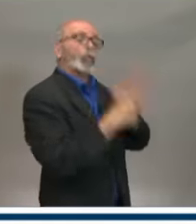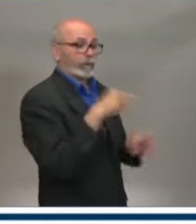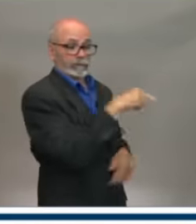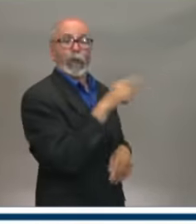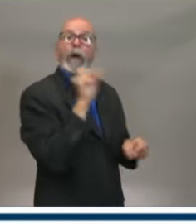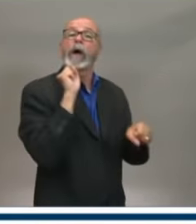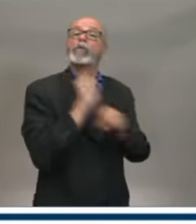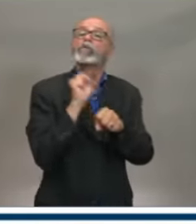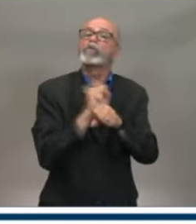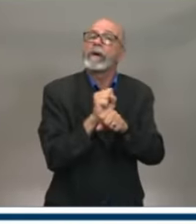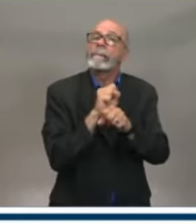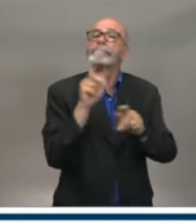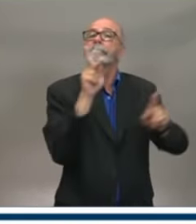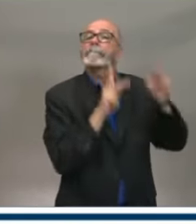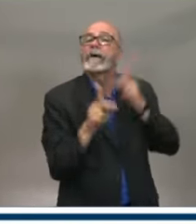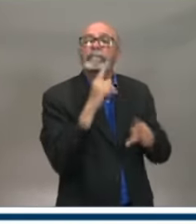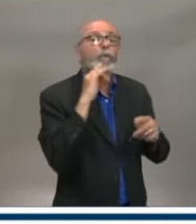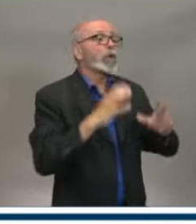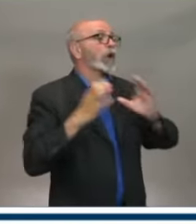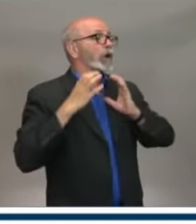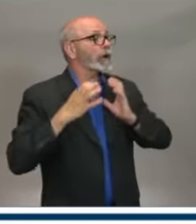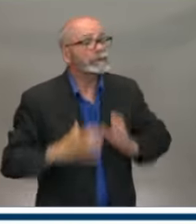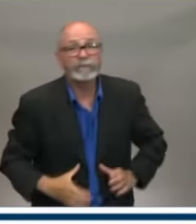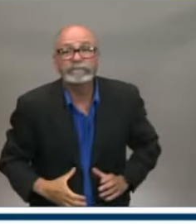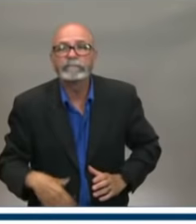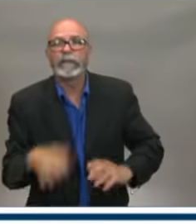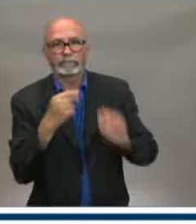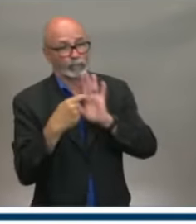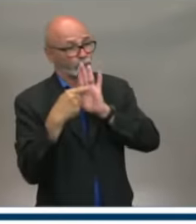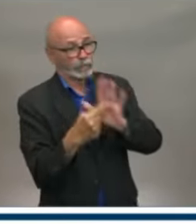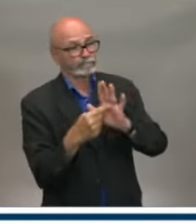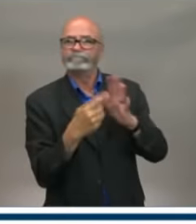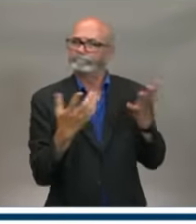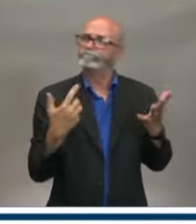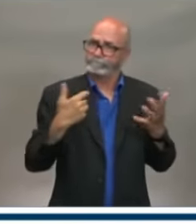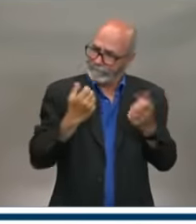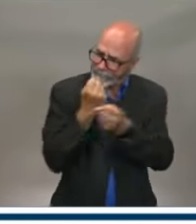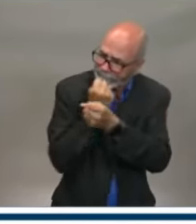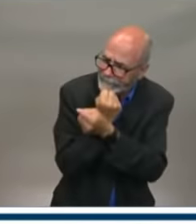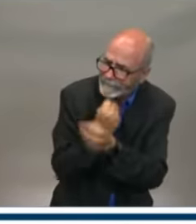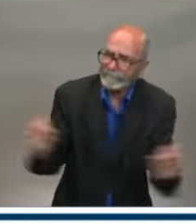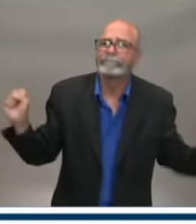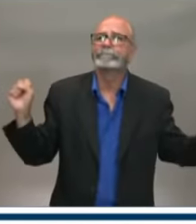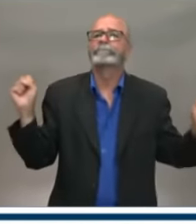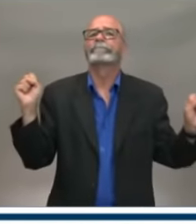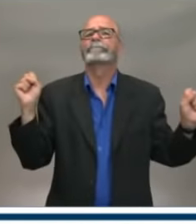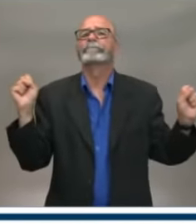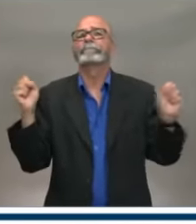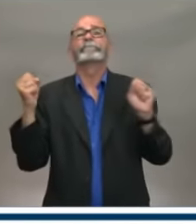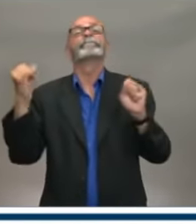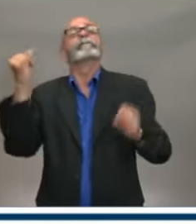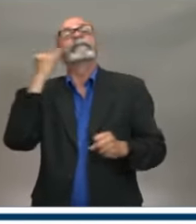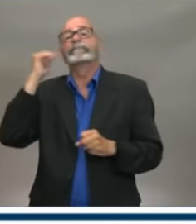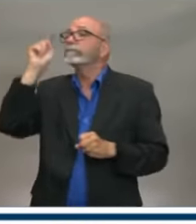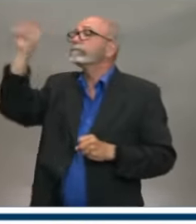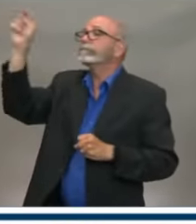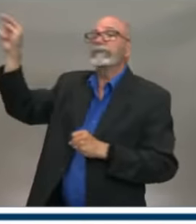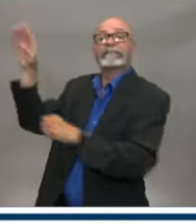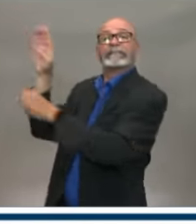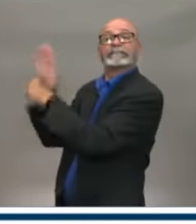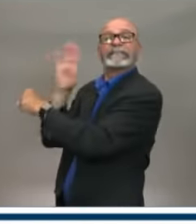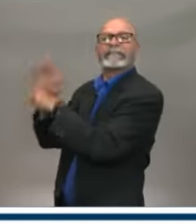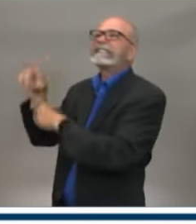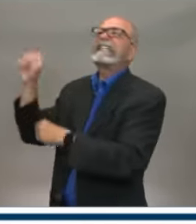to safety. For any business or organization that needs help developing a plan, there is now information on the